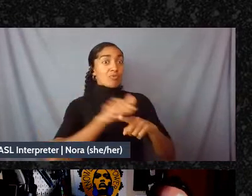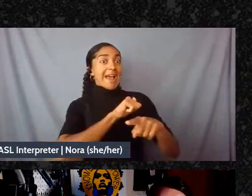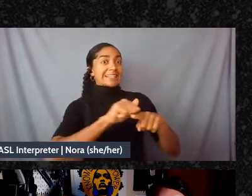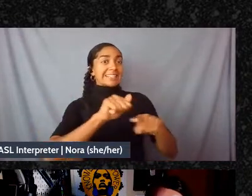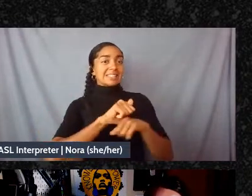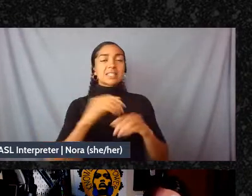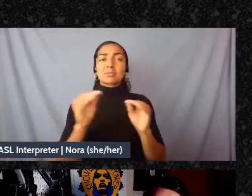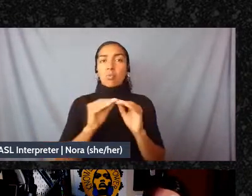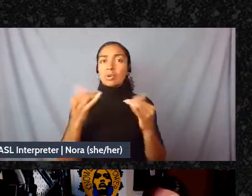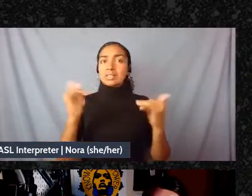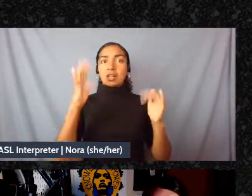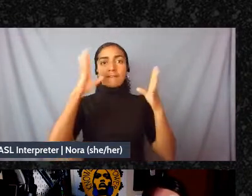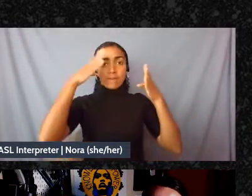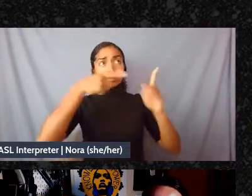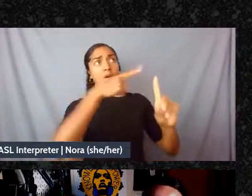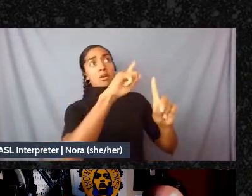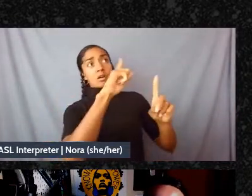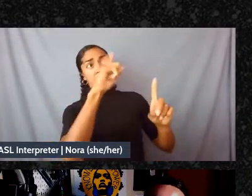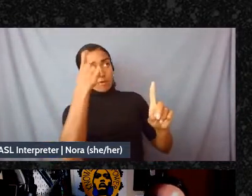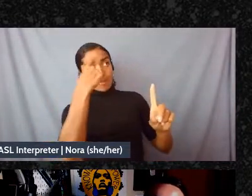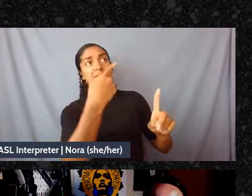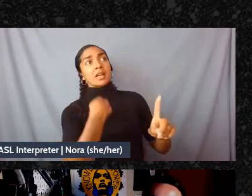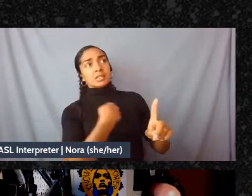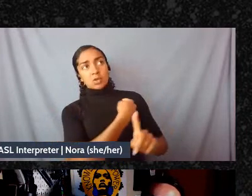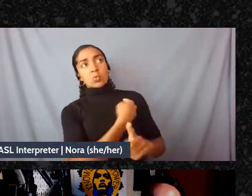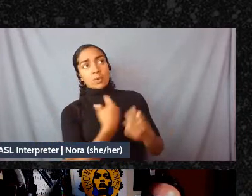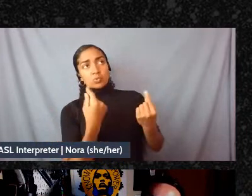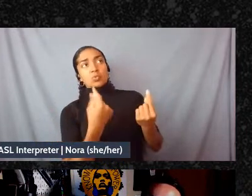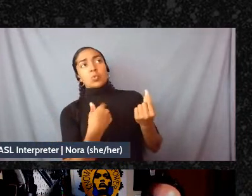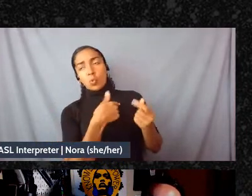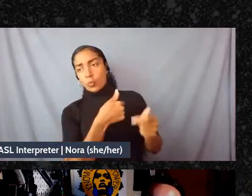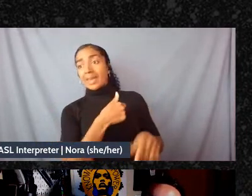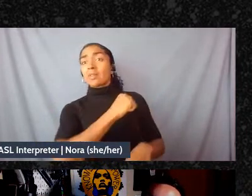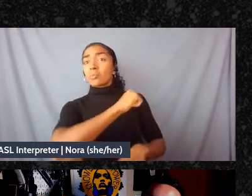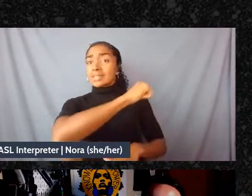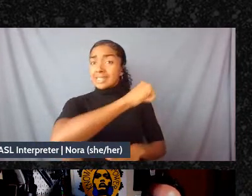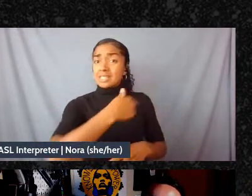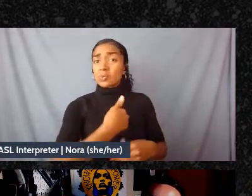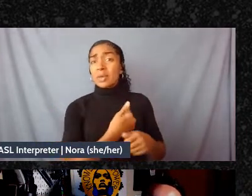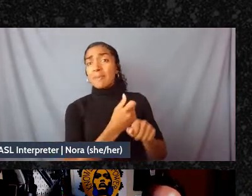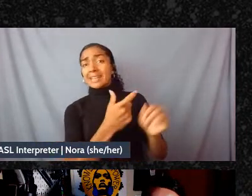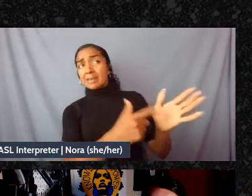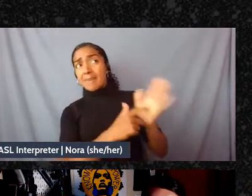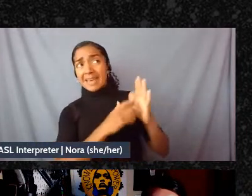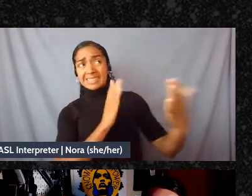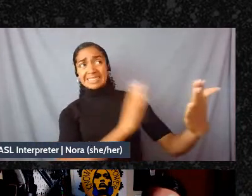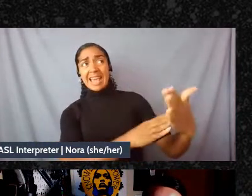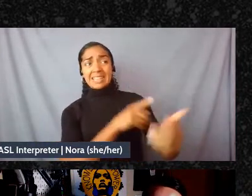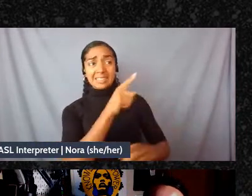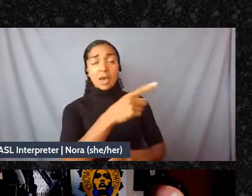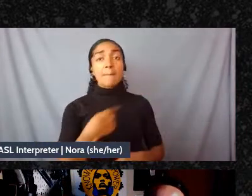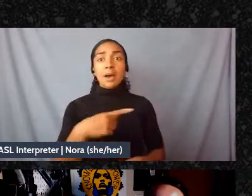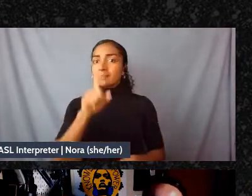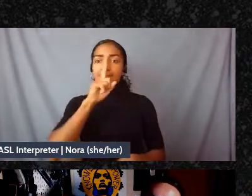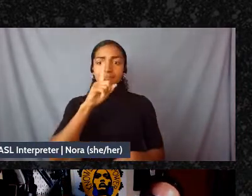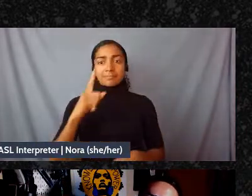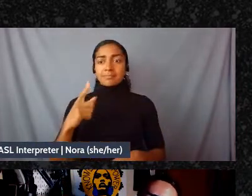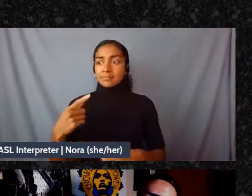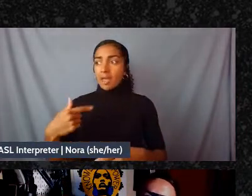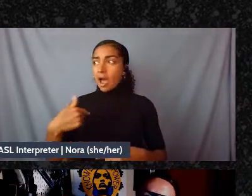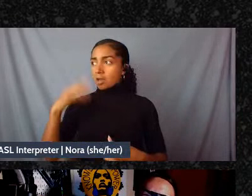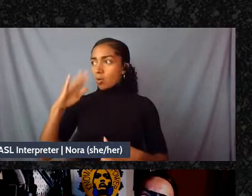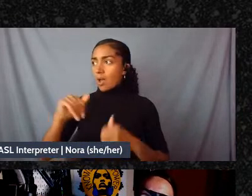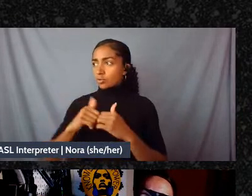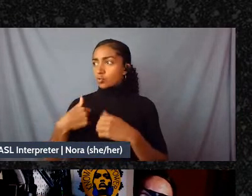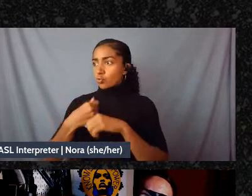government tells us what they're going to do we resist that we make demands against that but we're not necessarily like oh I know how to create my own policy and I